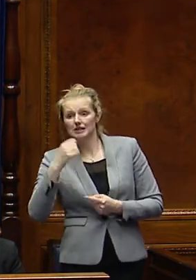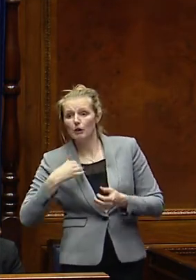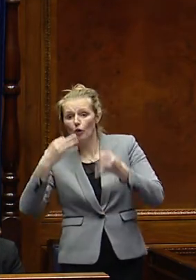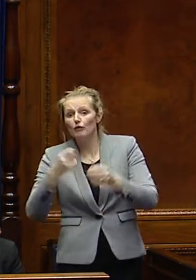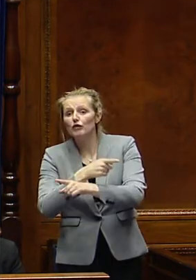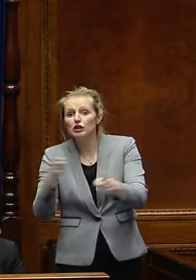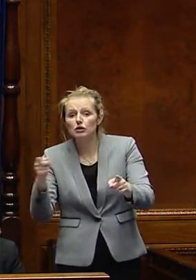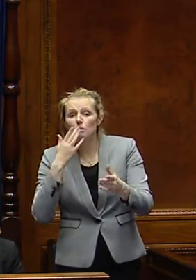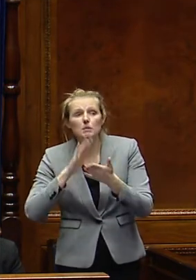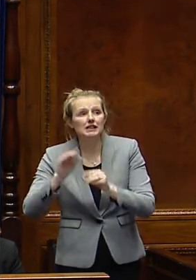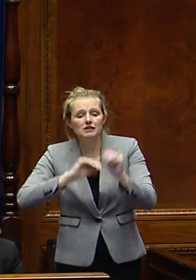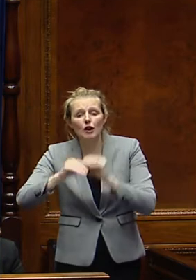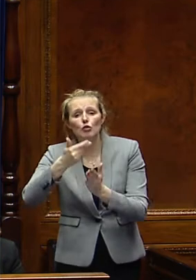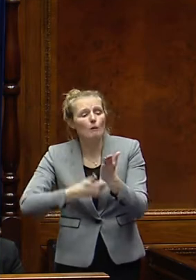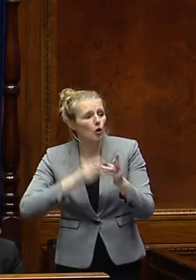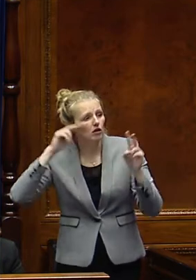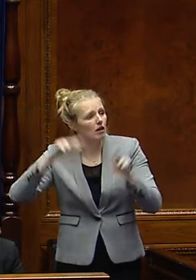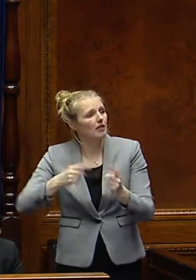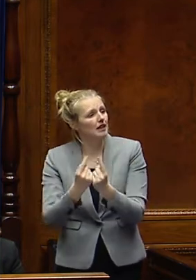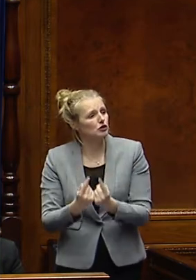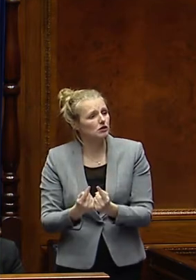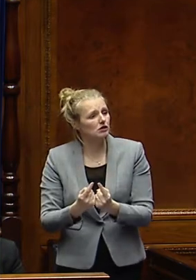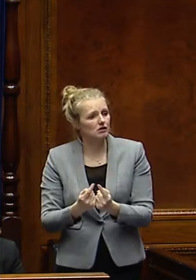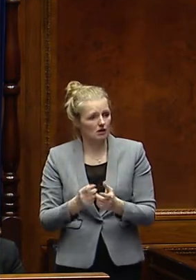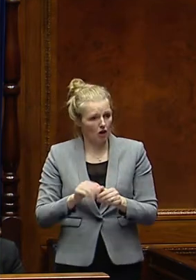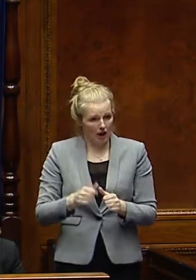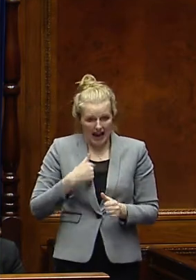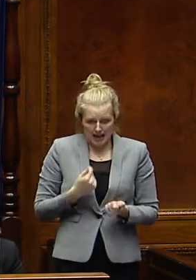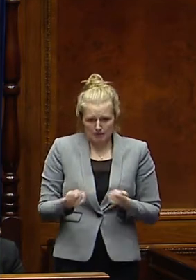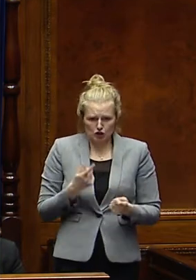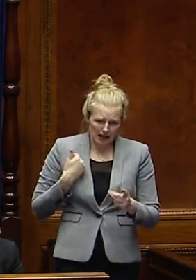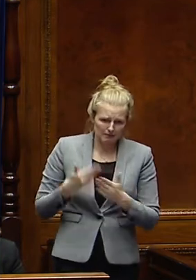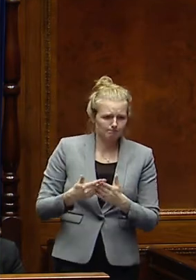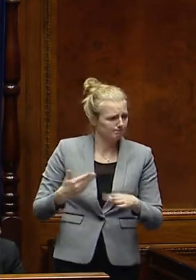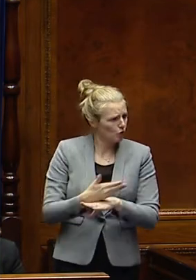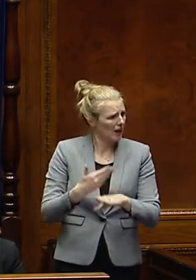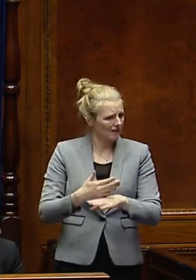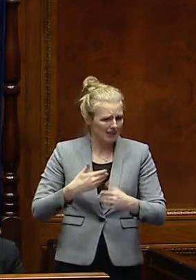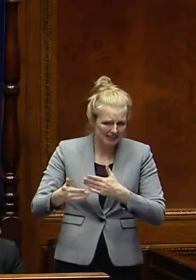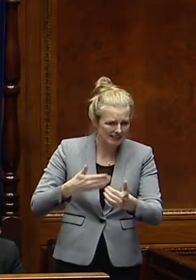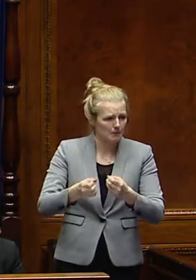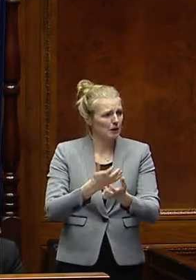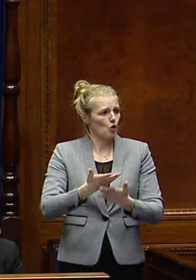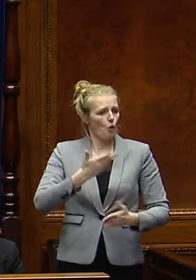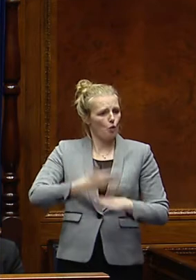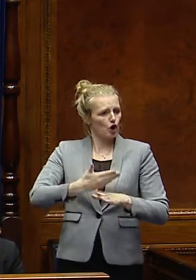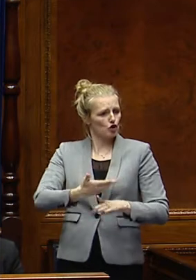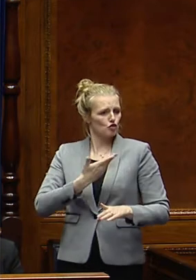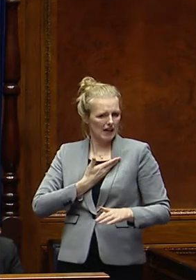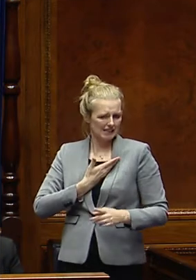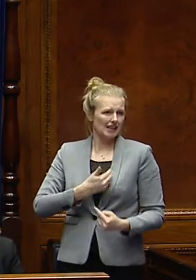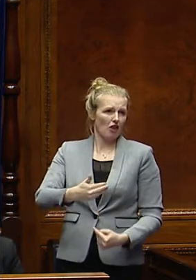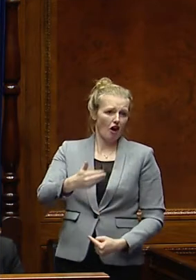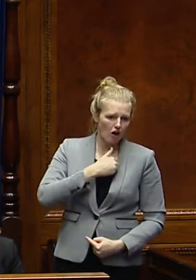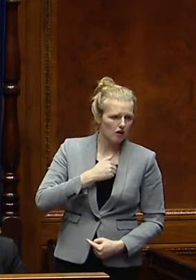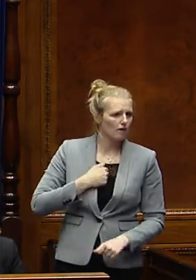compiling a report looking at those issues and how I, as a minister, can proactively address them, ensuring that workers' rights as well is at the heart of what